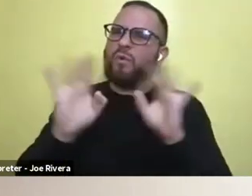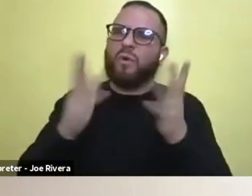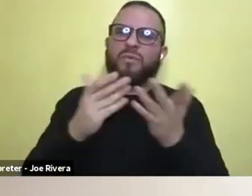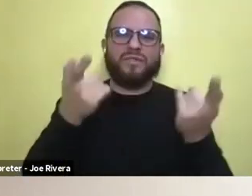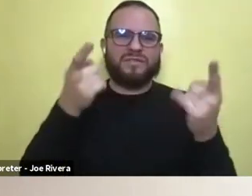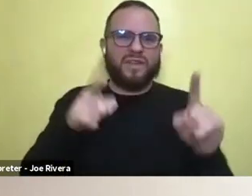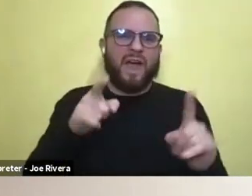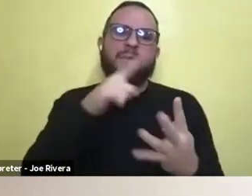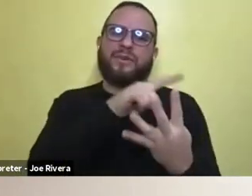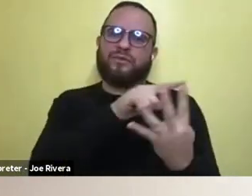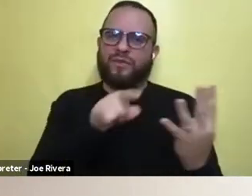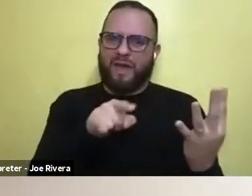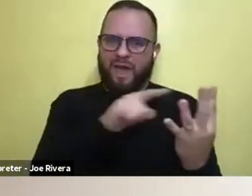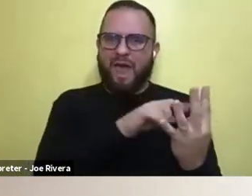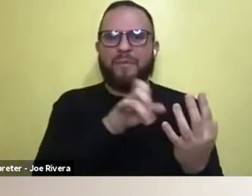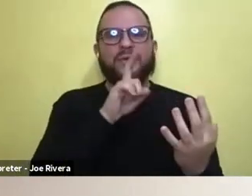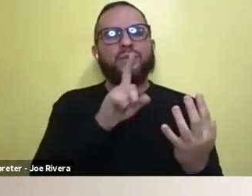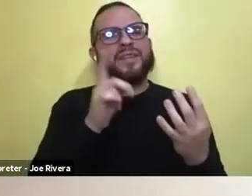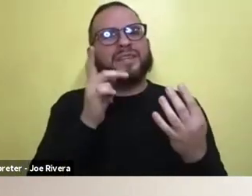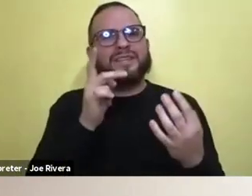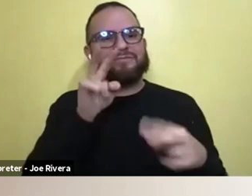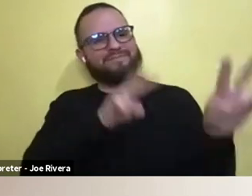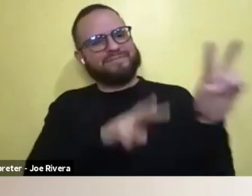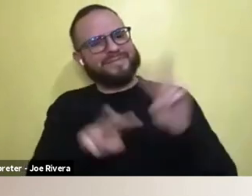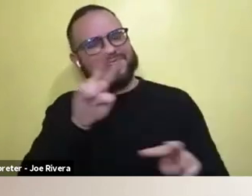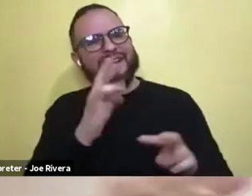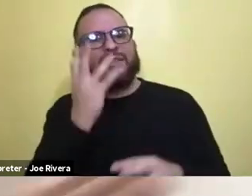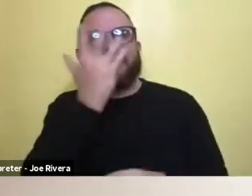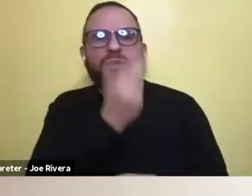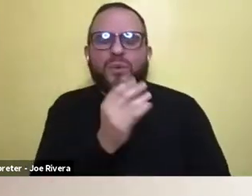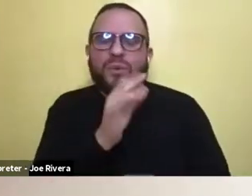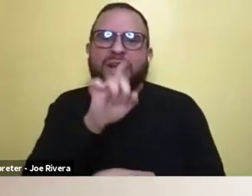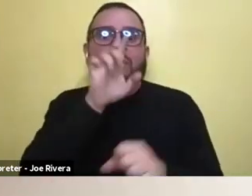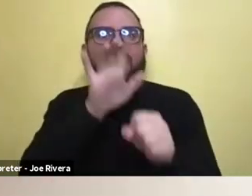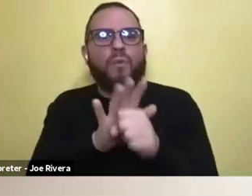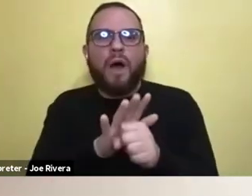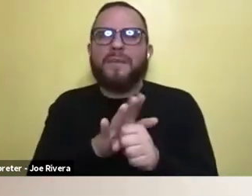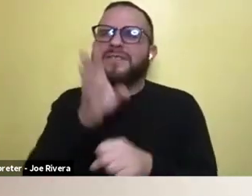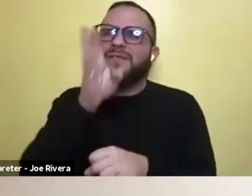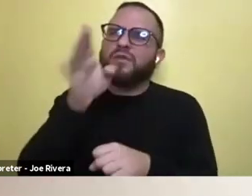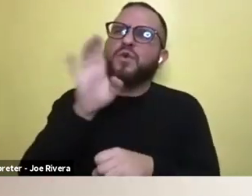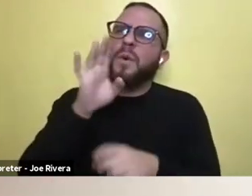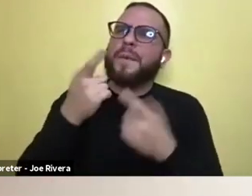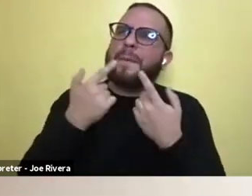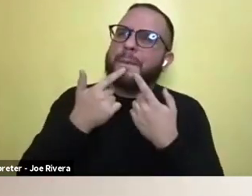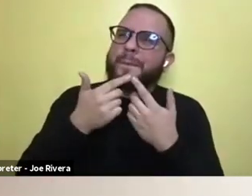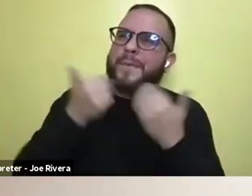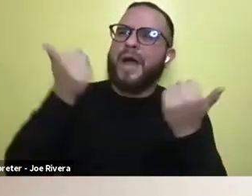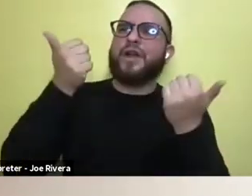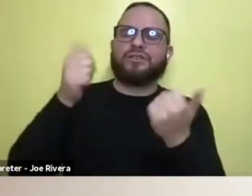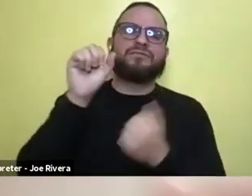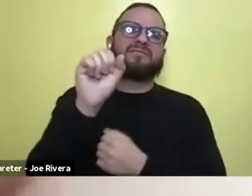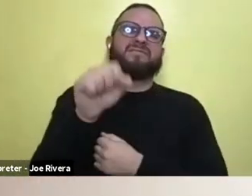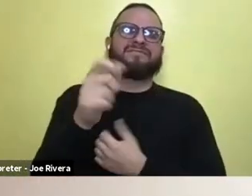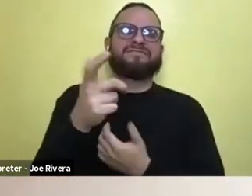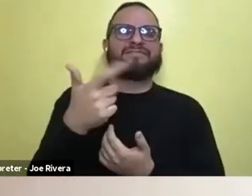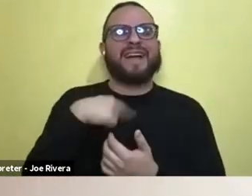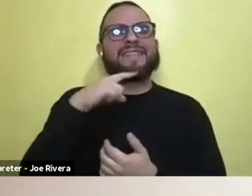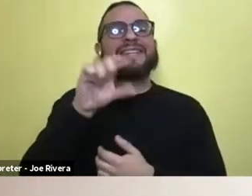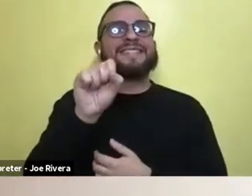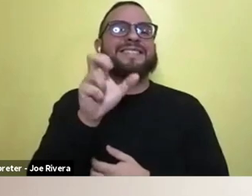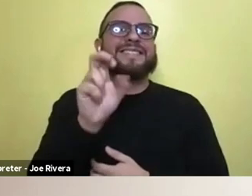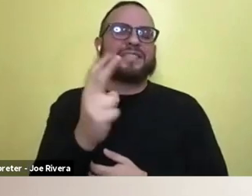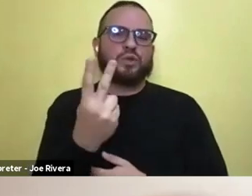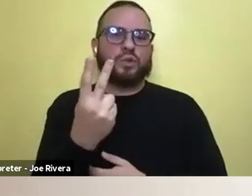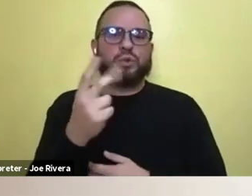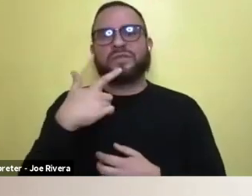able to see kind of the beauty and promise of a brighter future. Season two explores the idea that if you could see what was coming